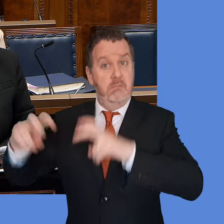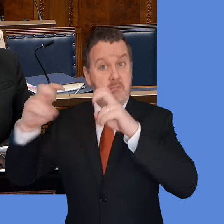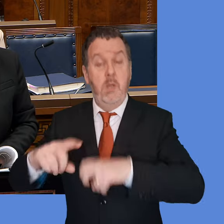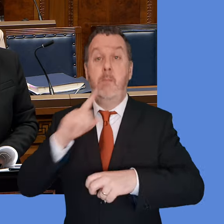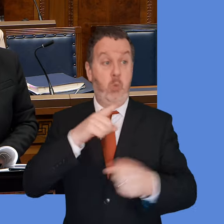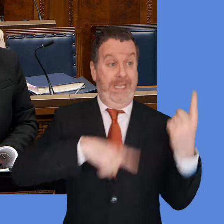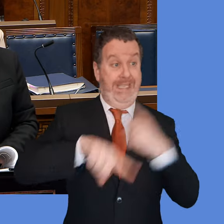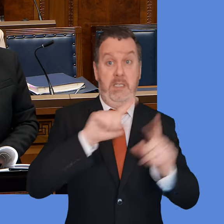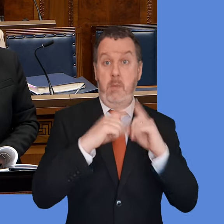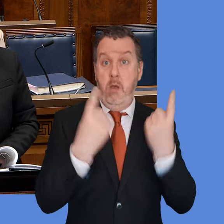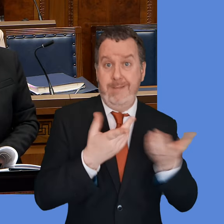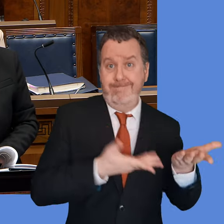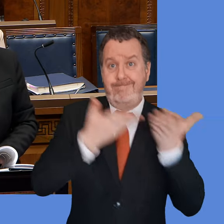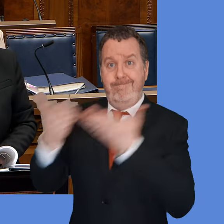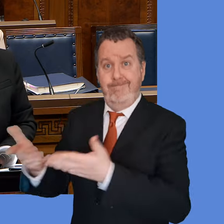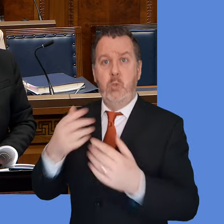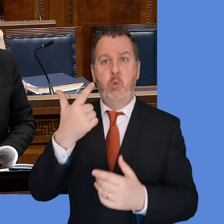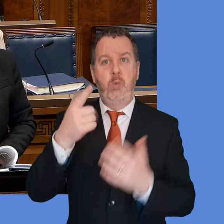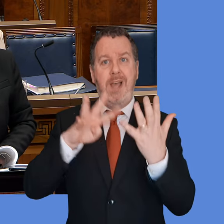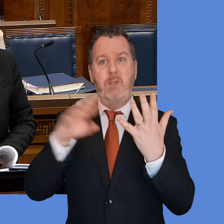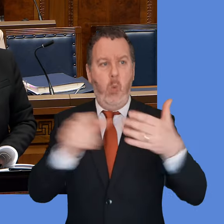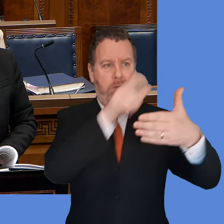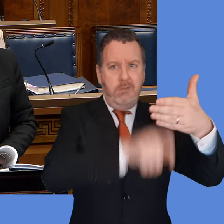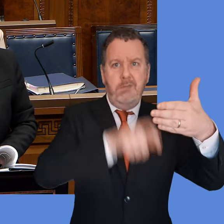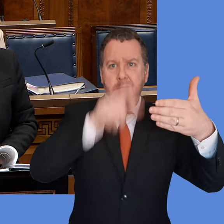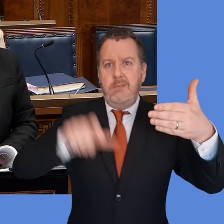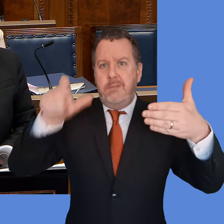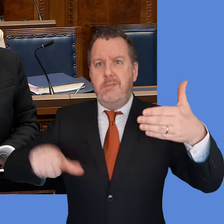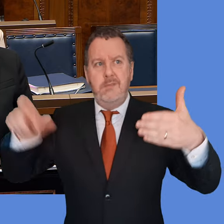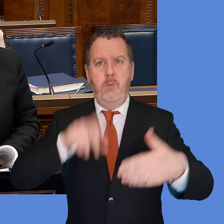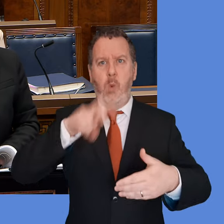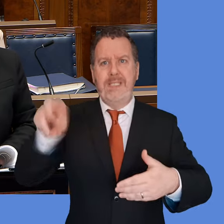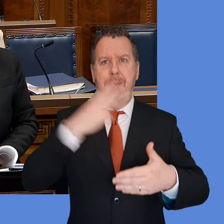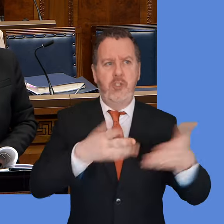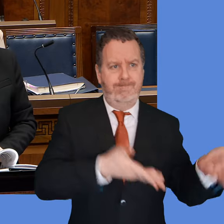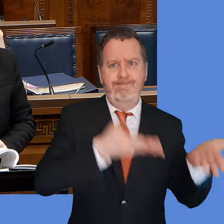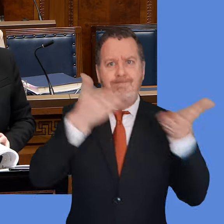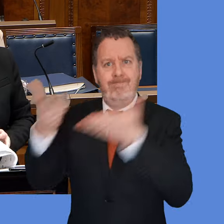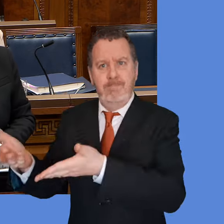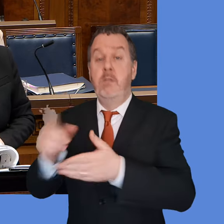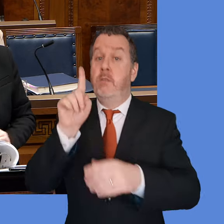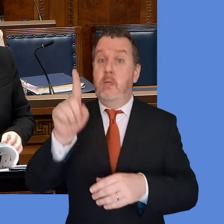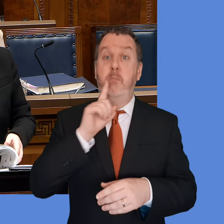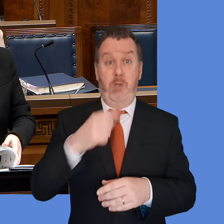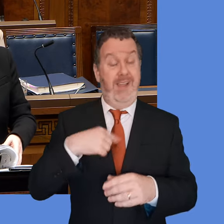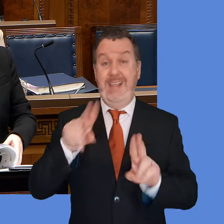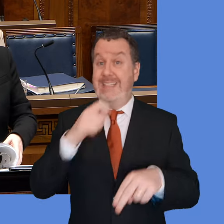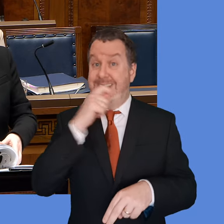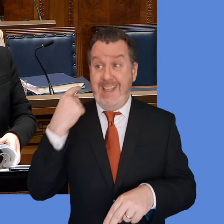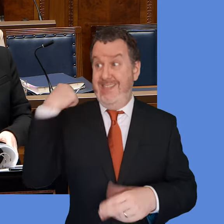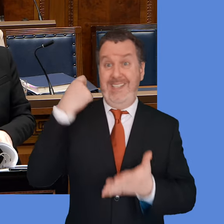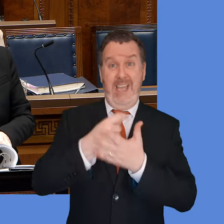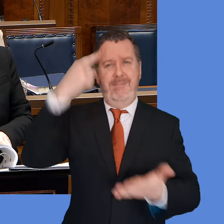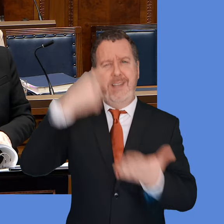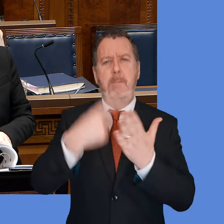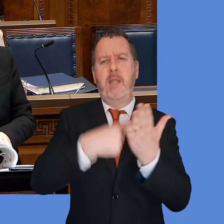also can say that the department did produce more than 290 strings of WhatsApp engagements, but I'm also very certain that policy decisions